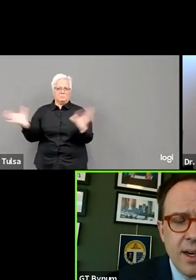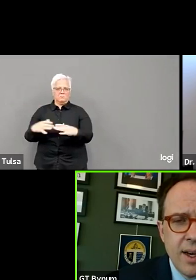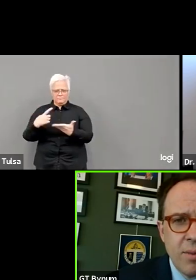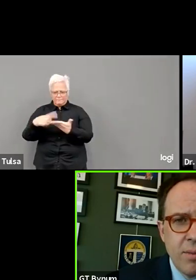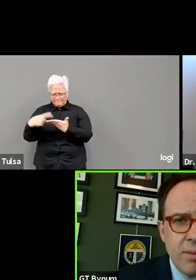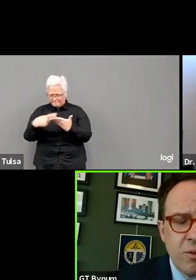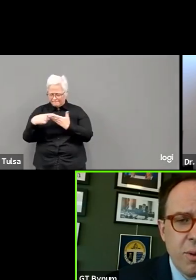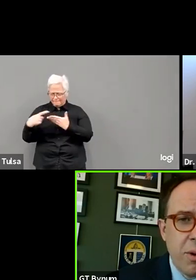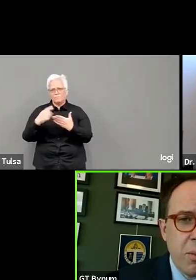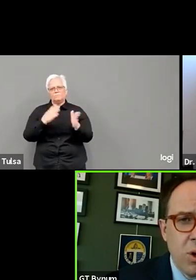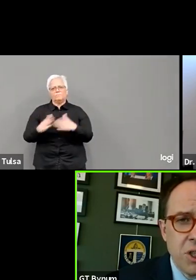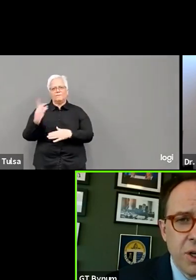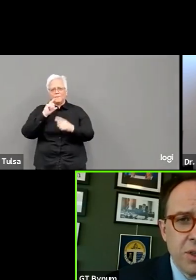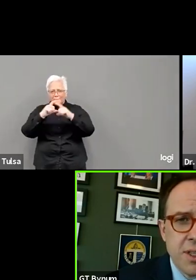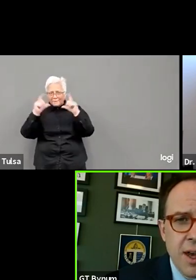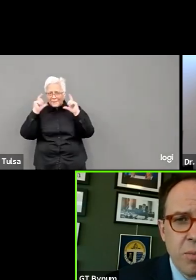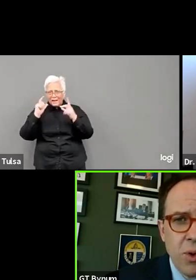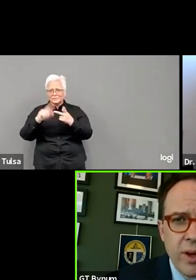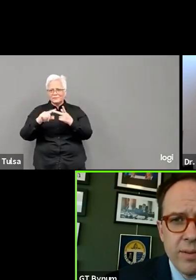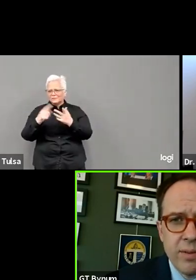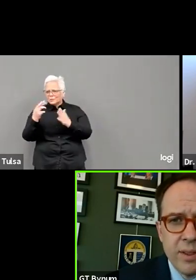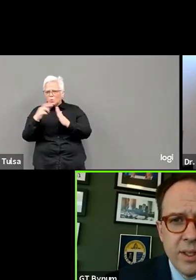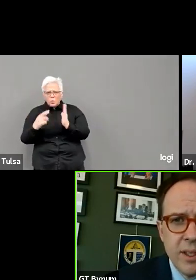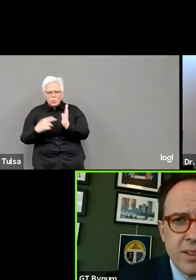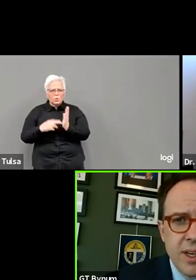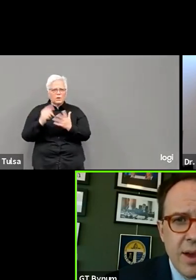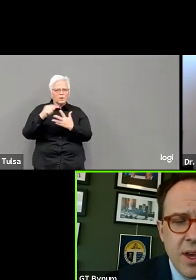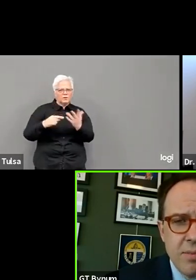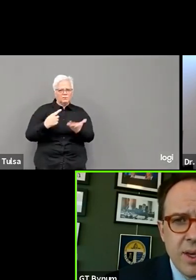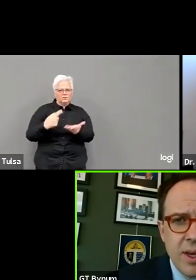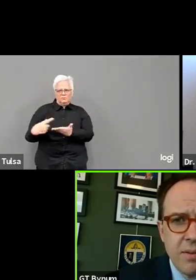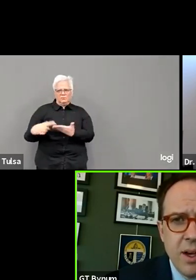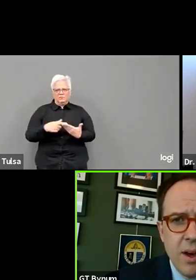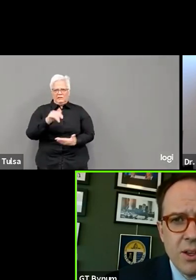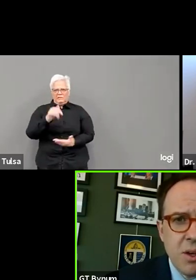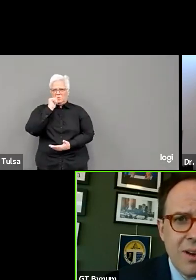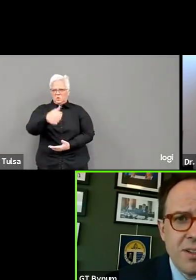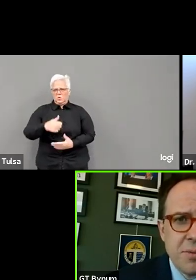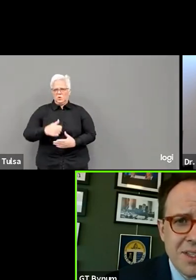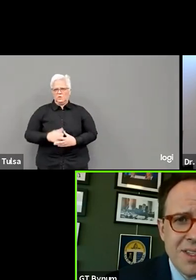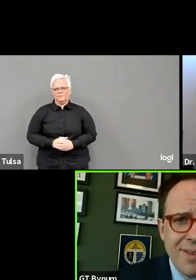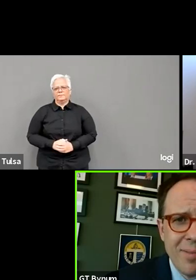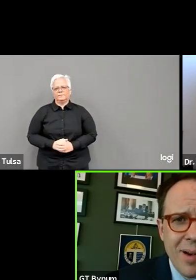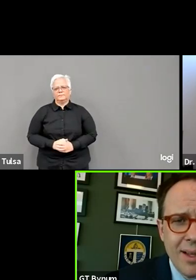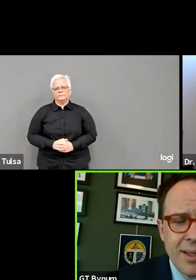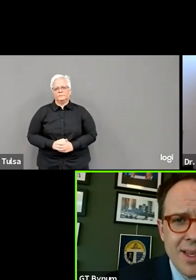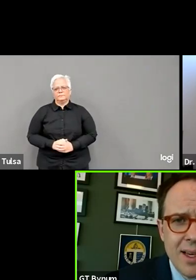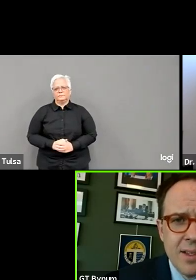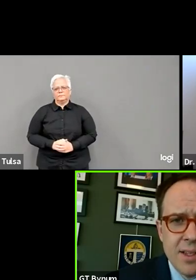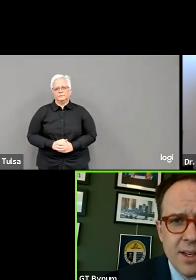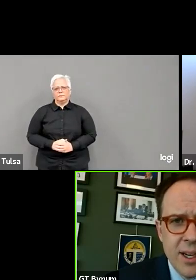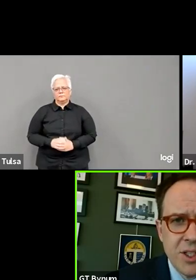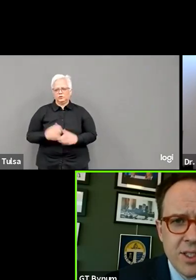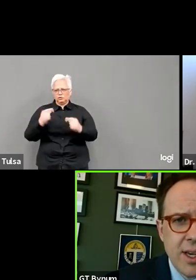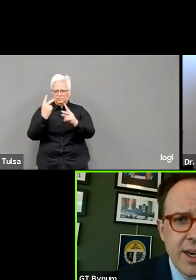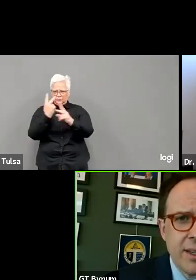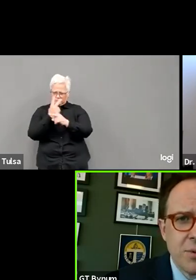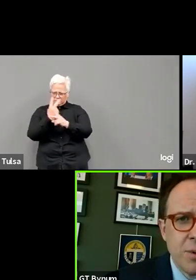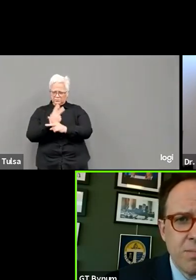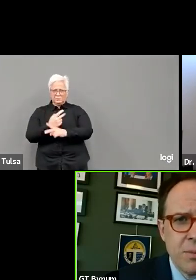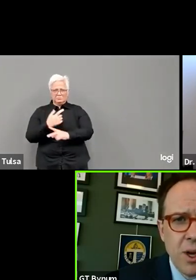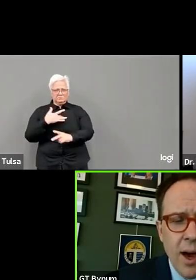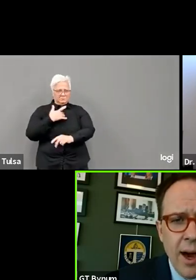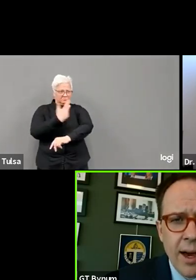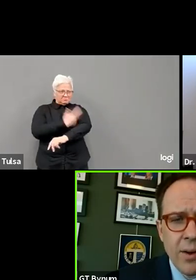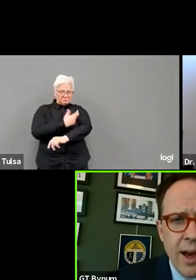from a more general standpoint on timing, but also on specific policy considerations like